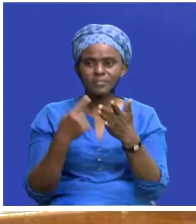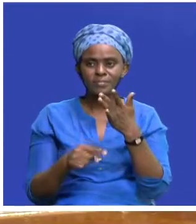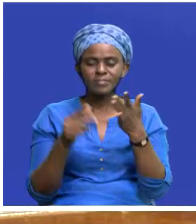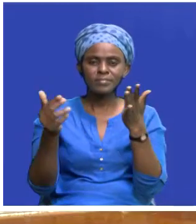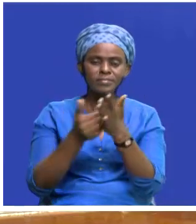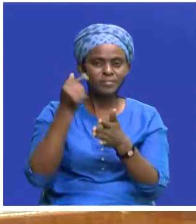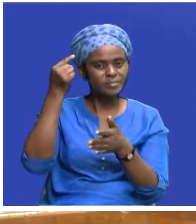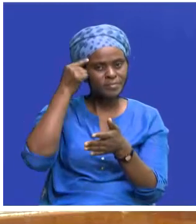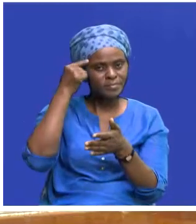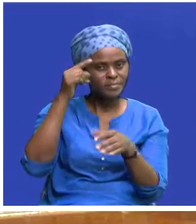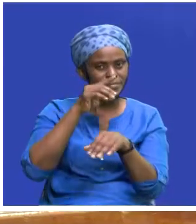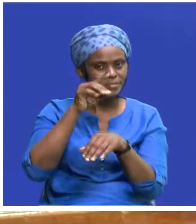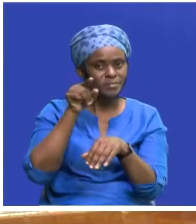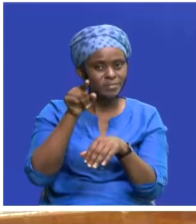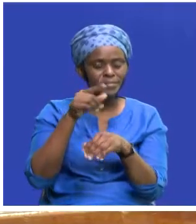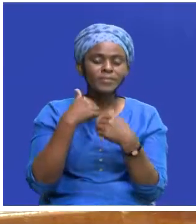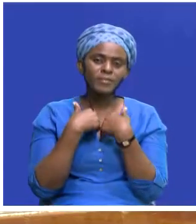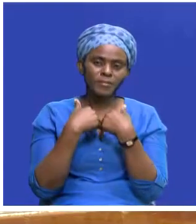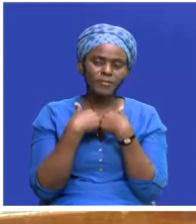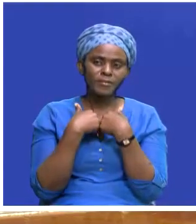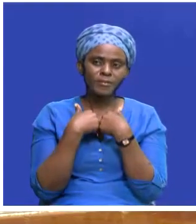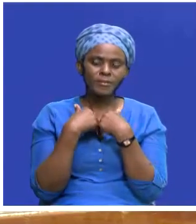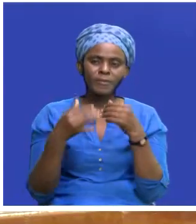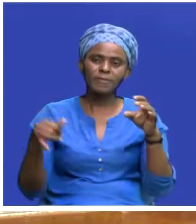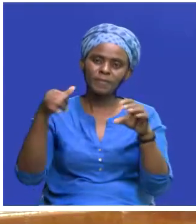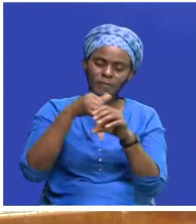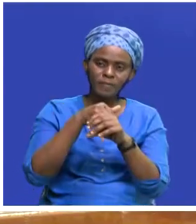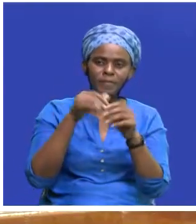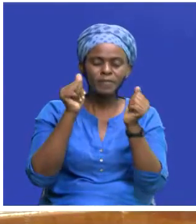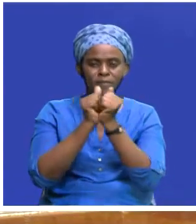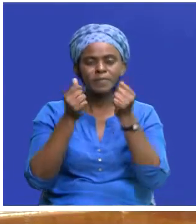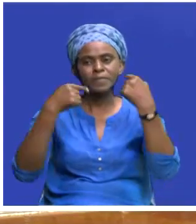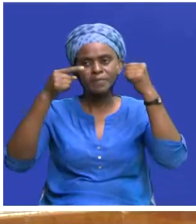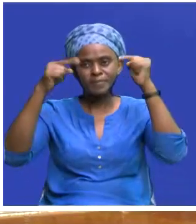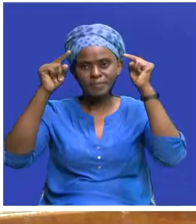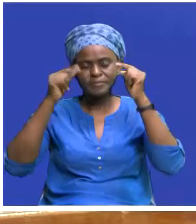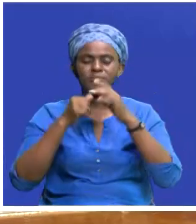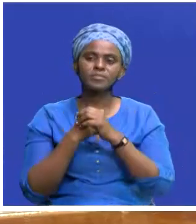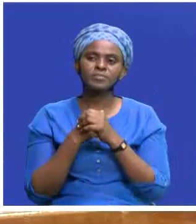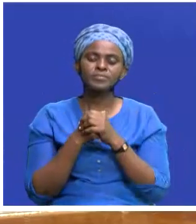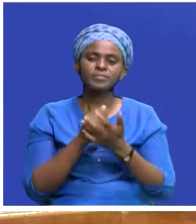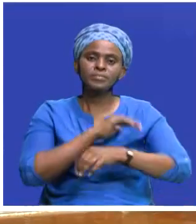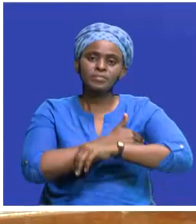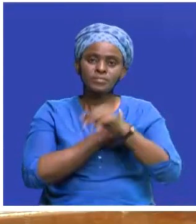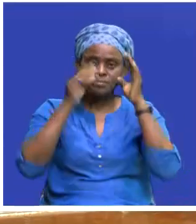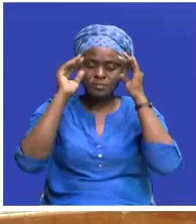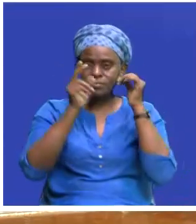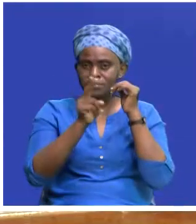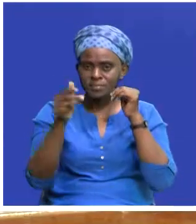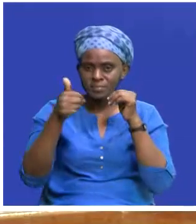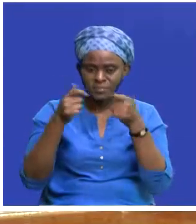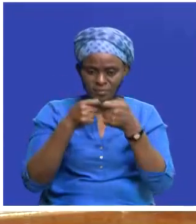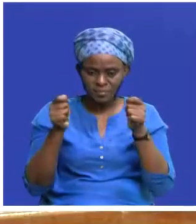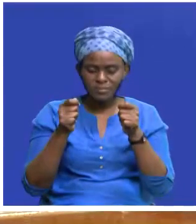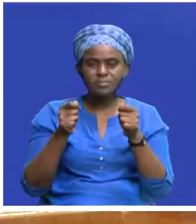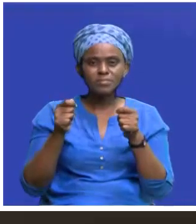and prosperity. The first lady also launched the APSA Women